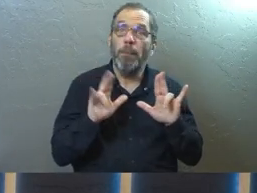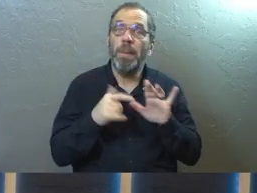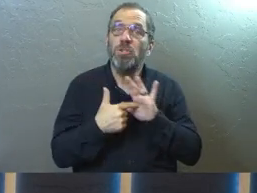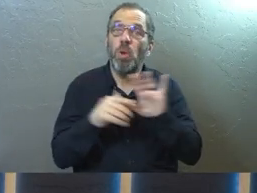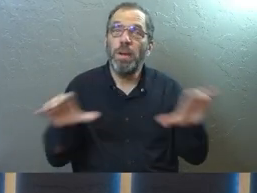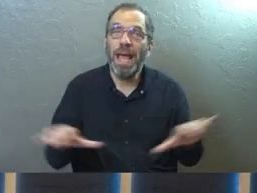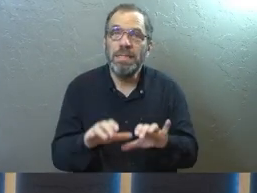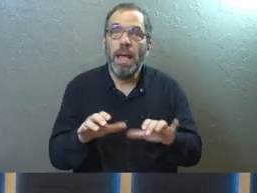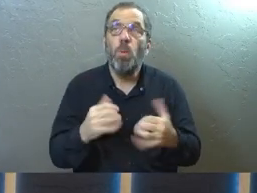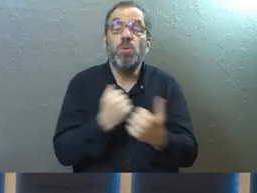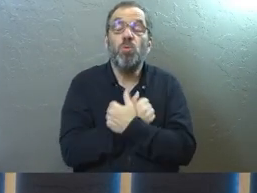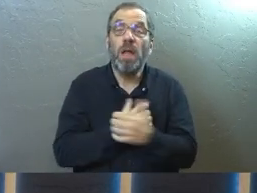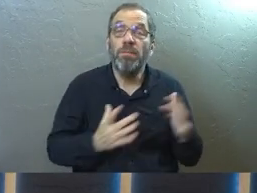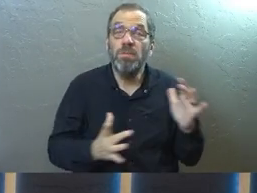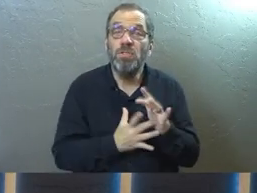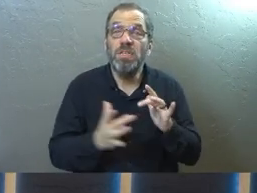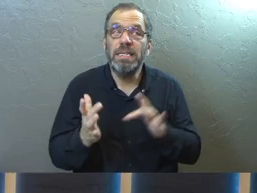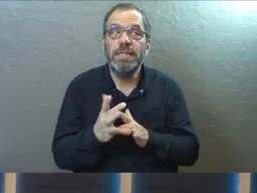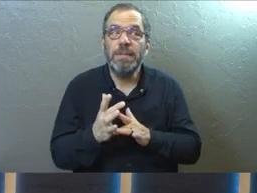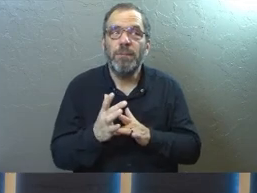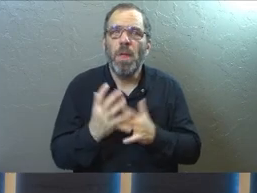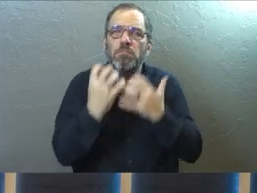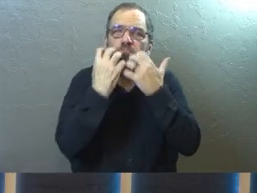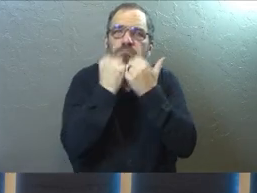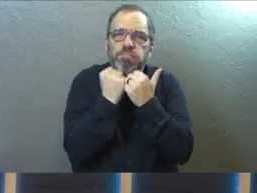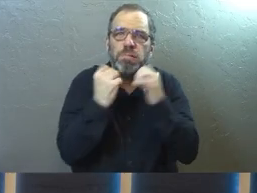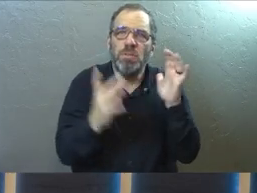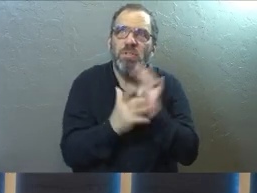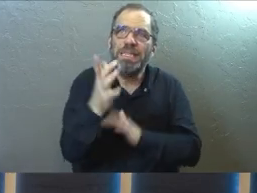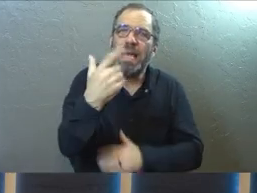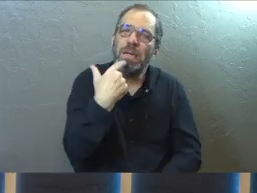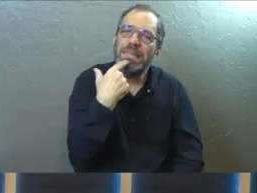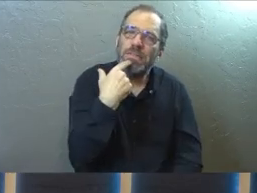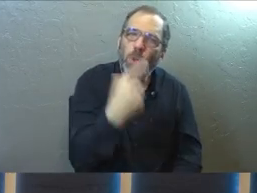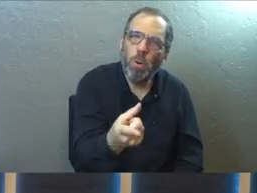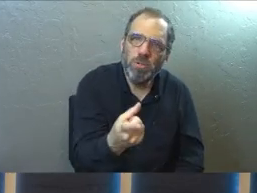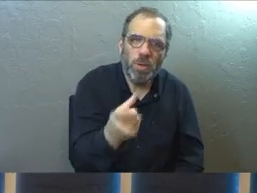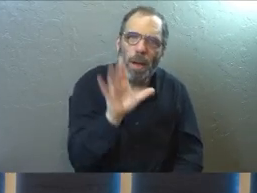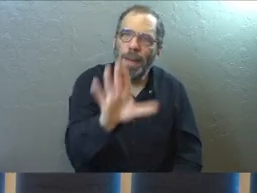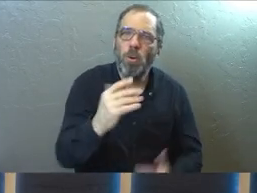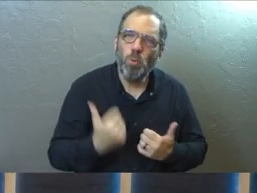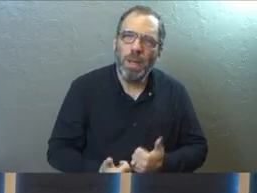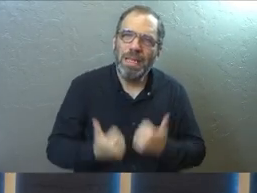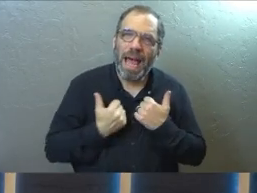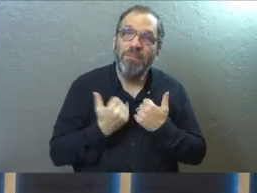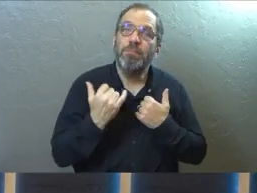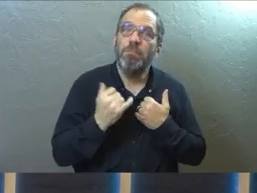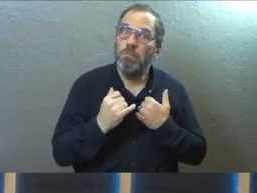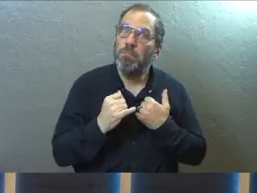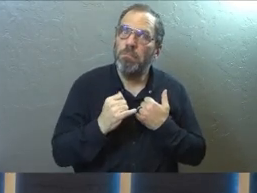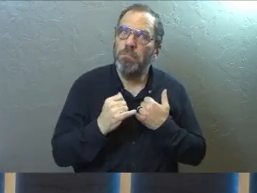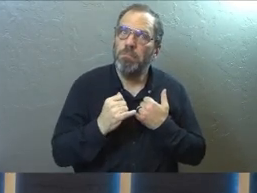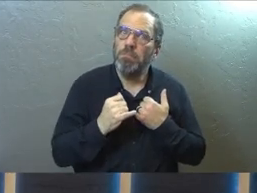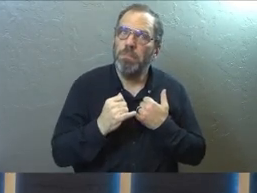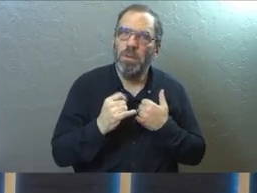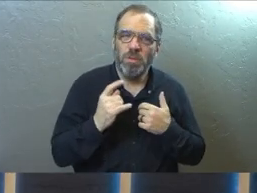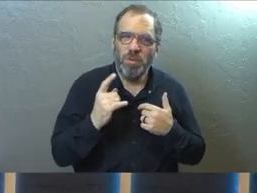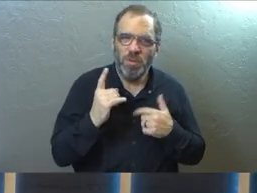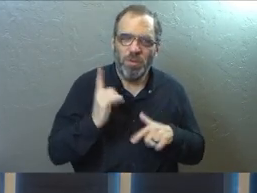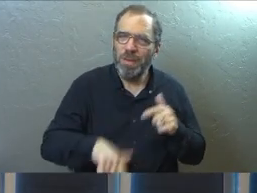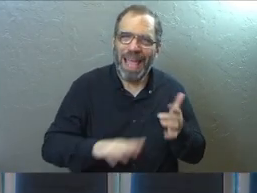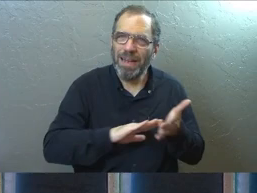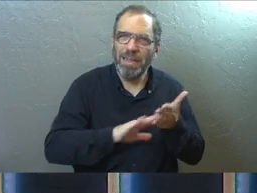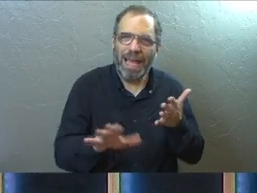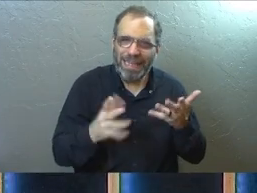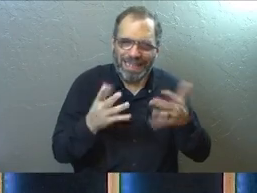in my actions. See, when you love Jesus, you start to care about what Jesus has said to you about your life. It's inescapable.